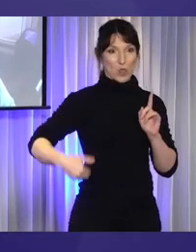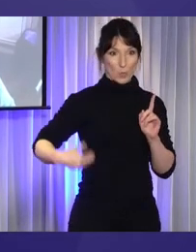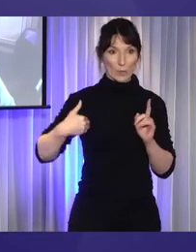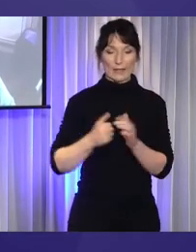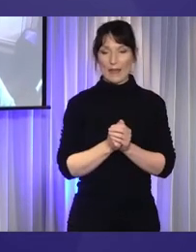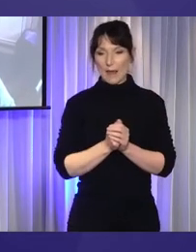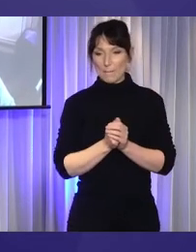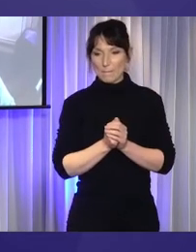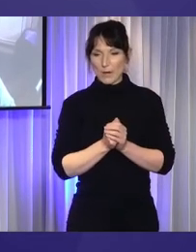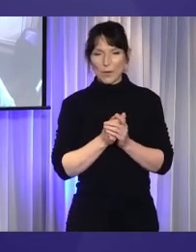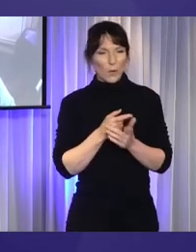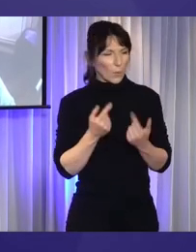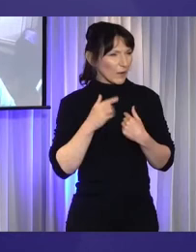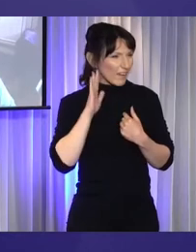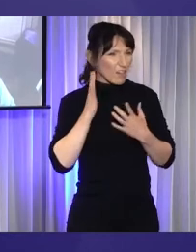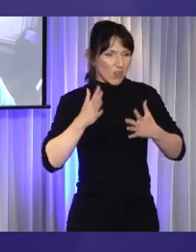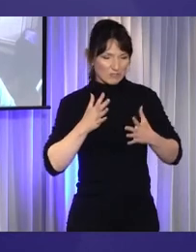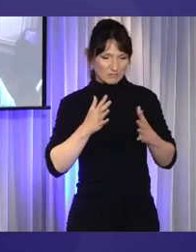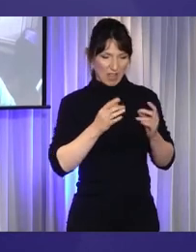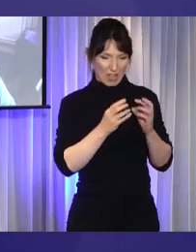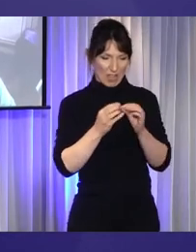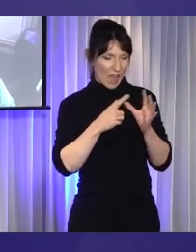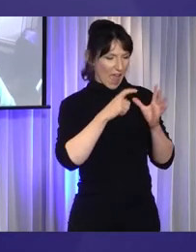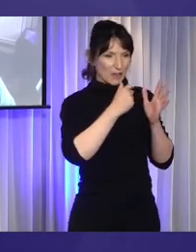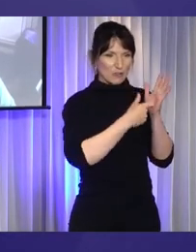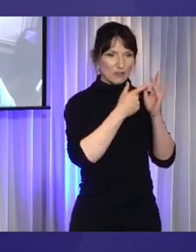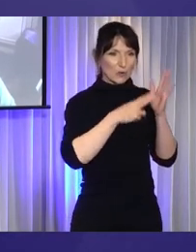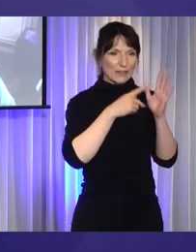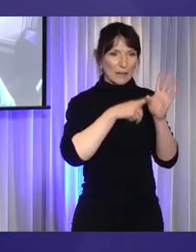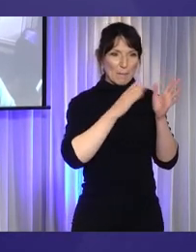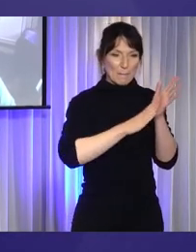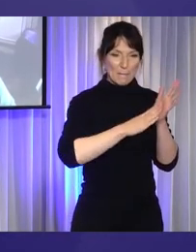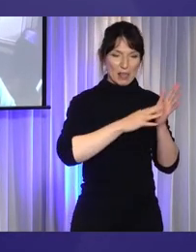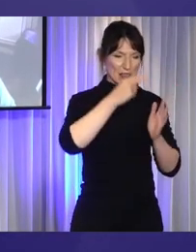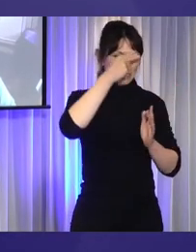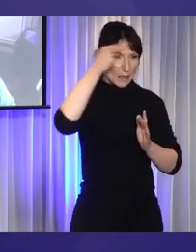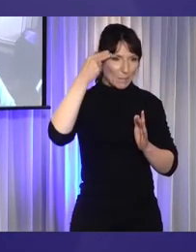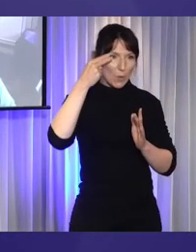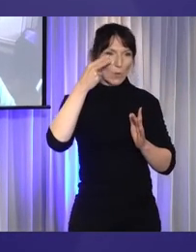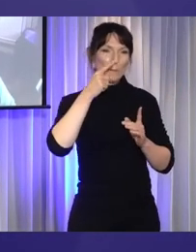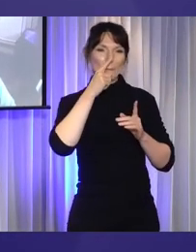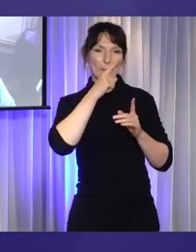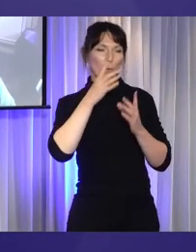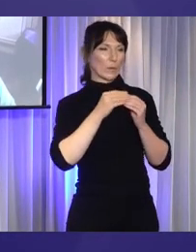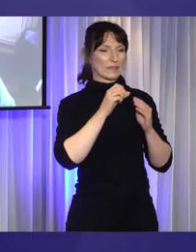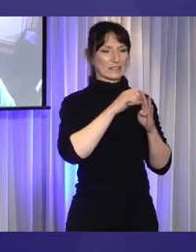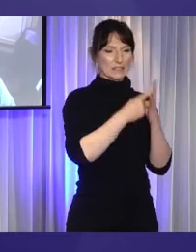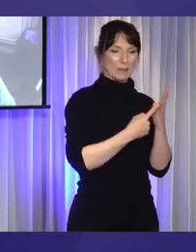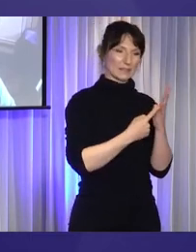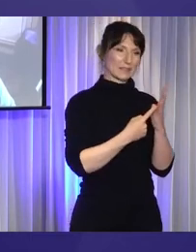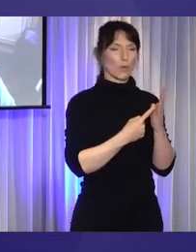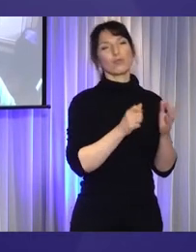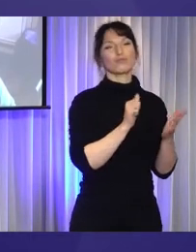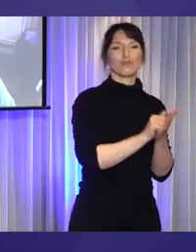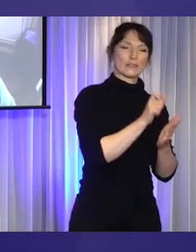acronyms, labels, people with disabilities in general, all of the things that we need to